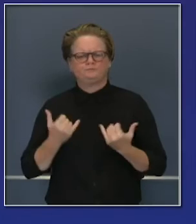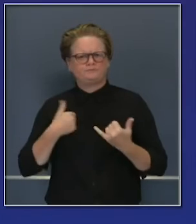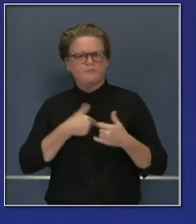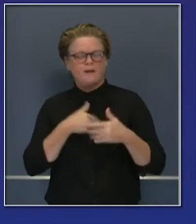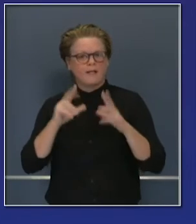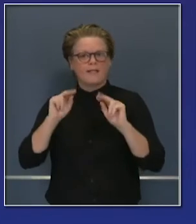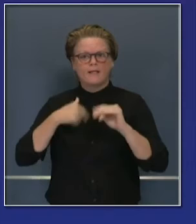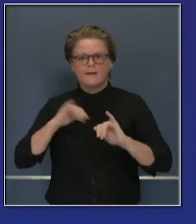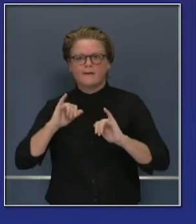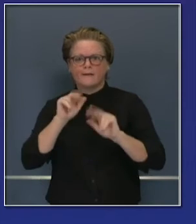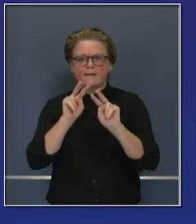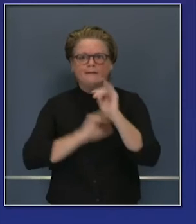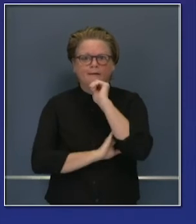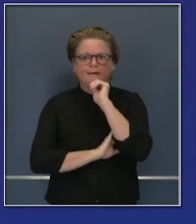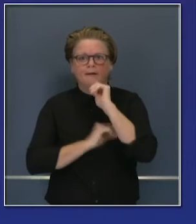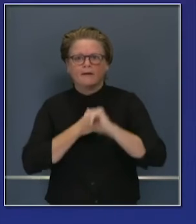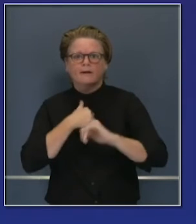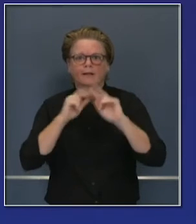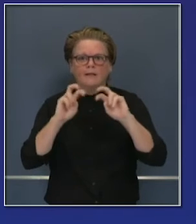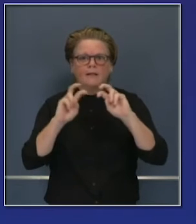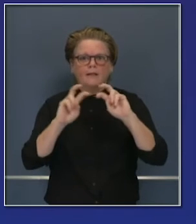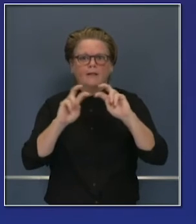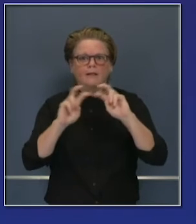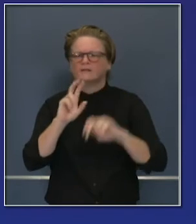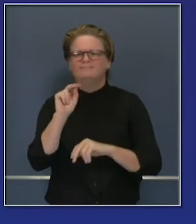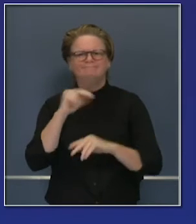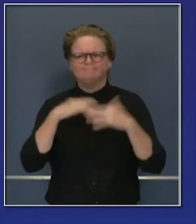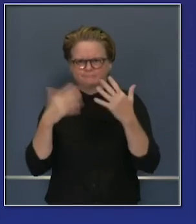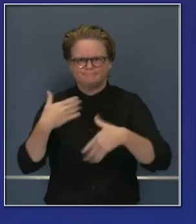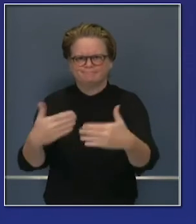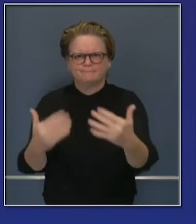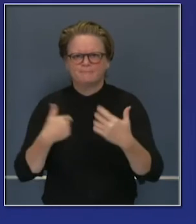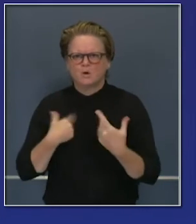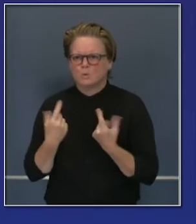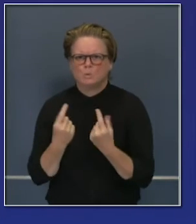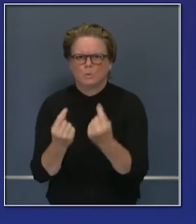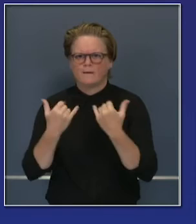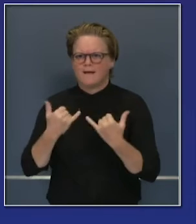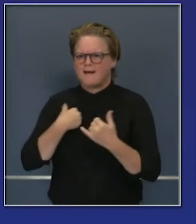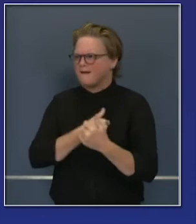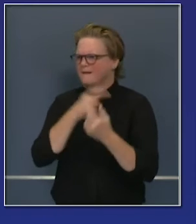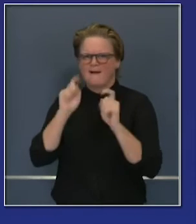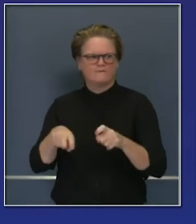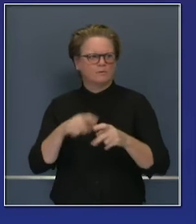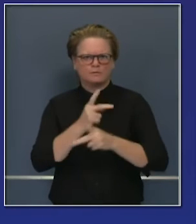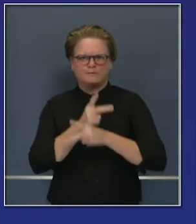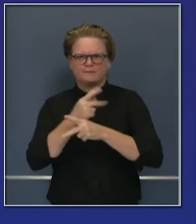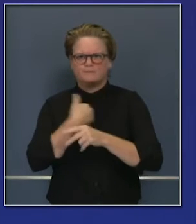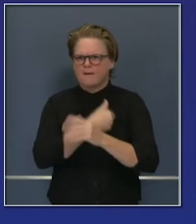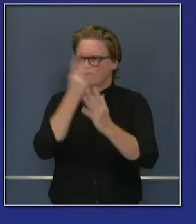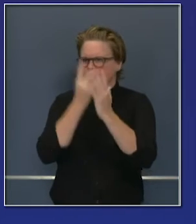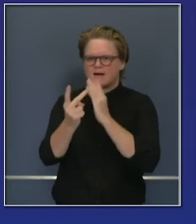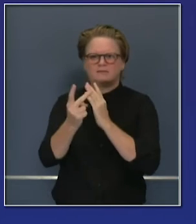have been preparing precisely for this moment. We've been modeling this moment. We've been foreshadowing this moment for many, many months